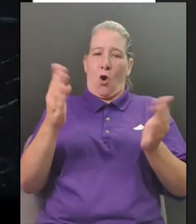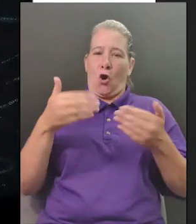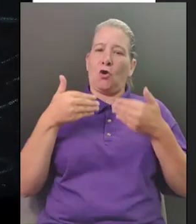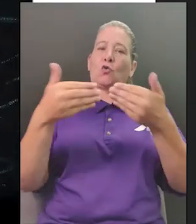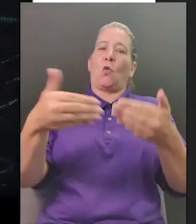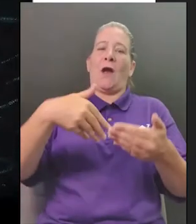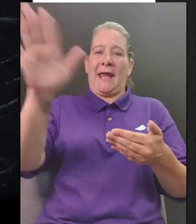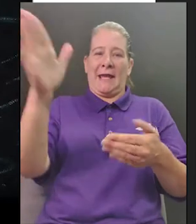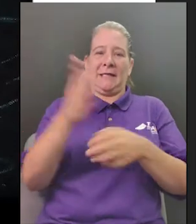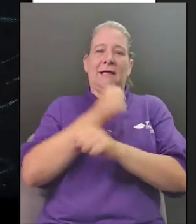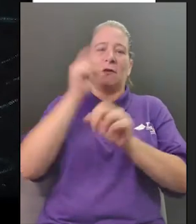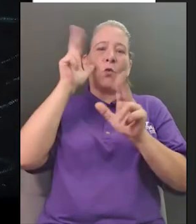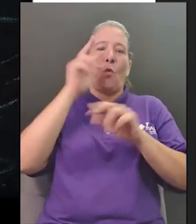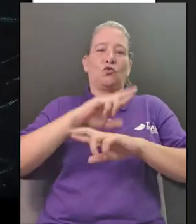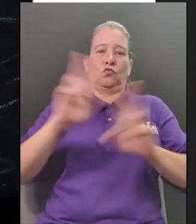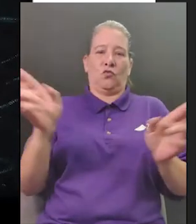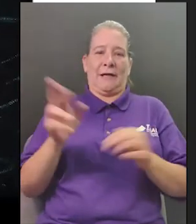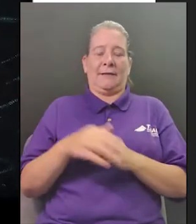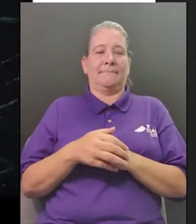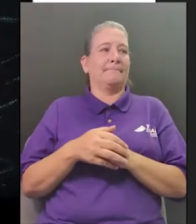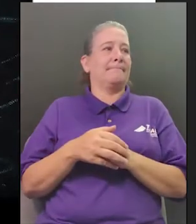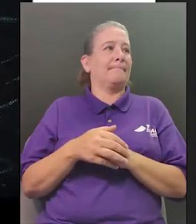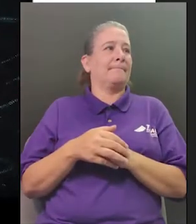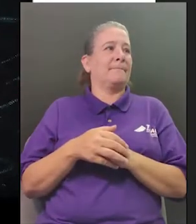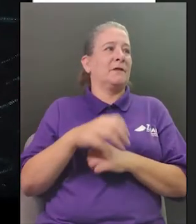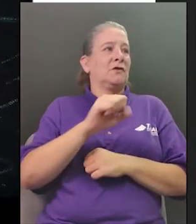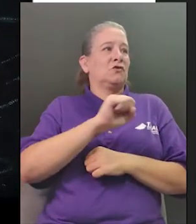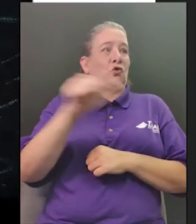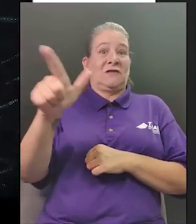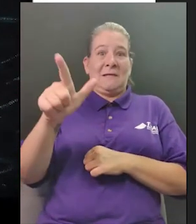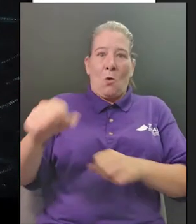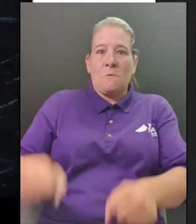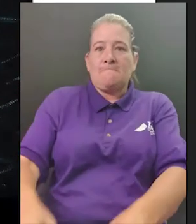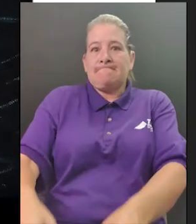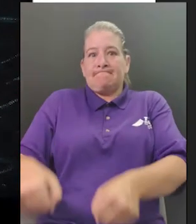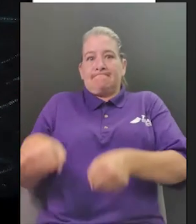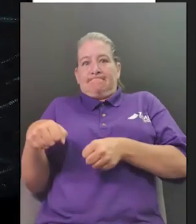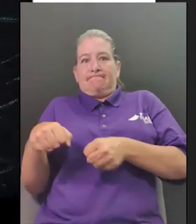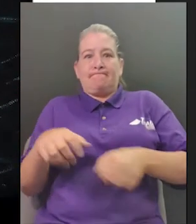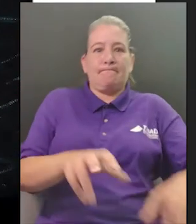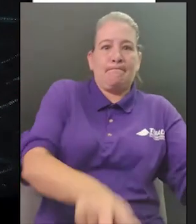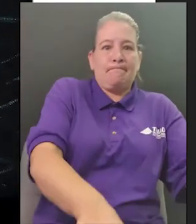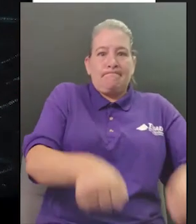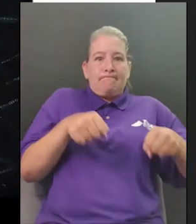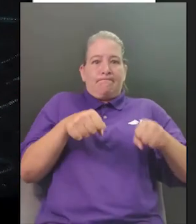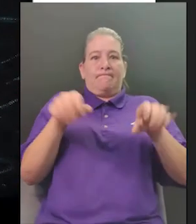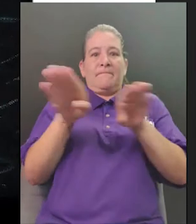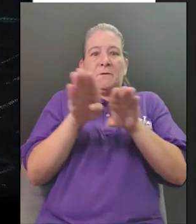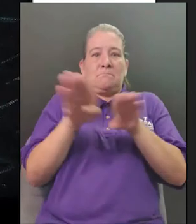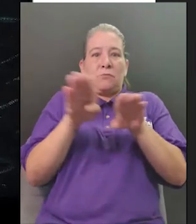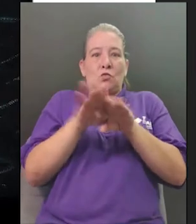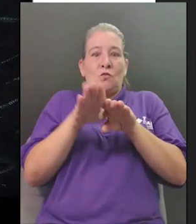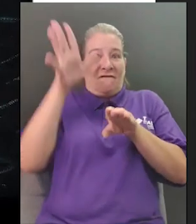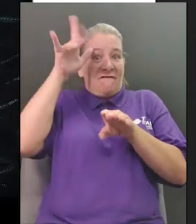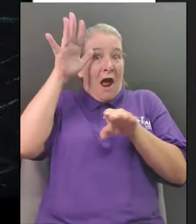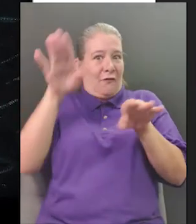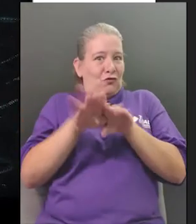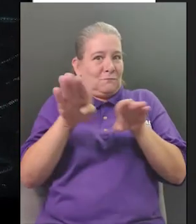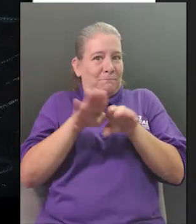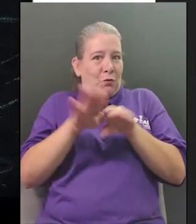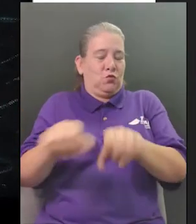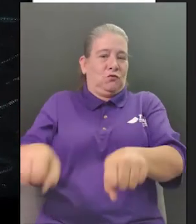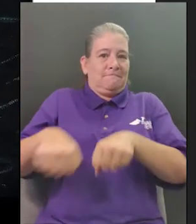into her boots she threw on her cloak and hat and dashed through the puddles to the barn father slid a blanket onto